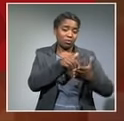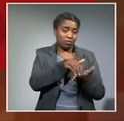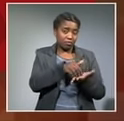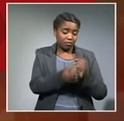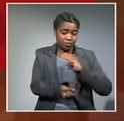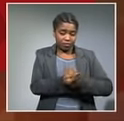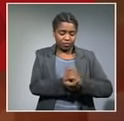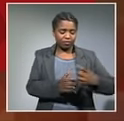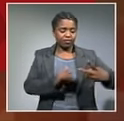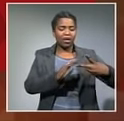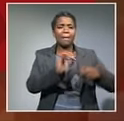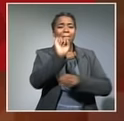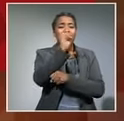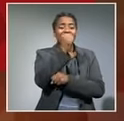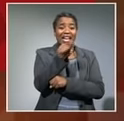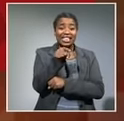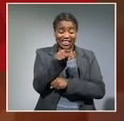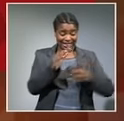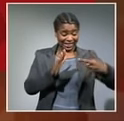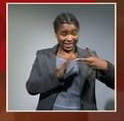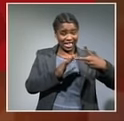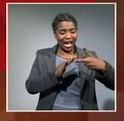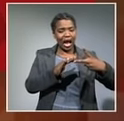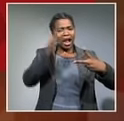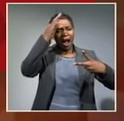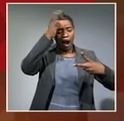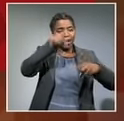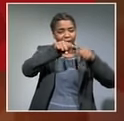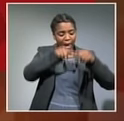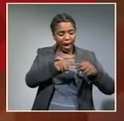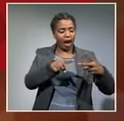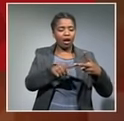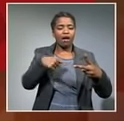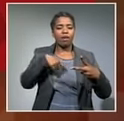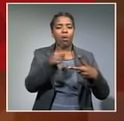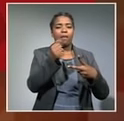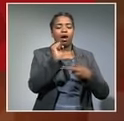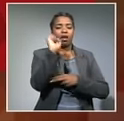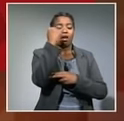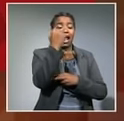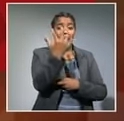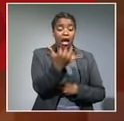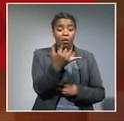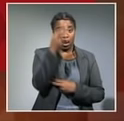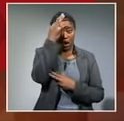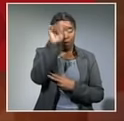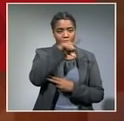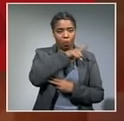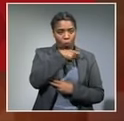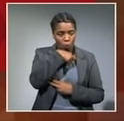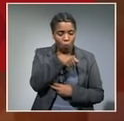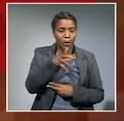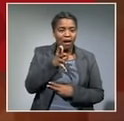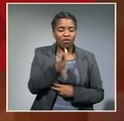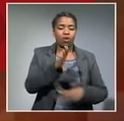then you look at manufacturing that's a sector that government wants to prop up they want to get confidence going in that sector so it can be labor absorbing